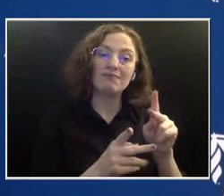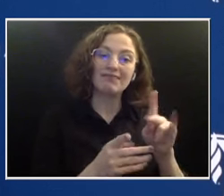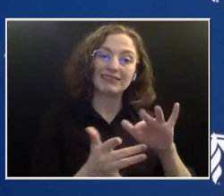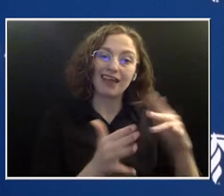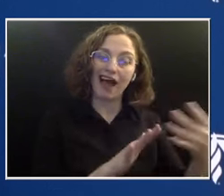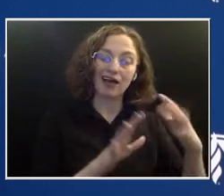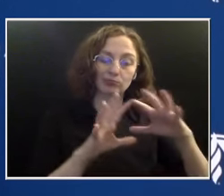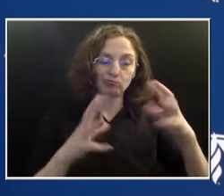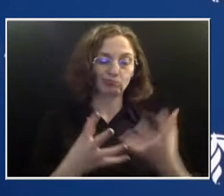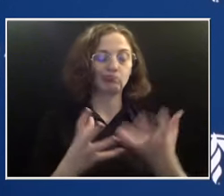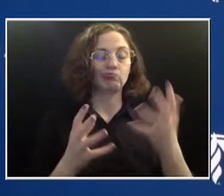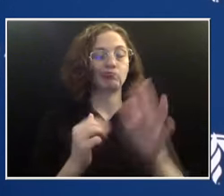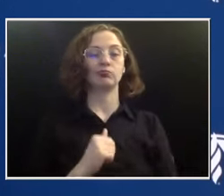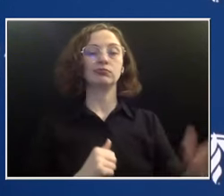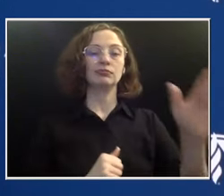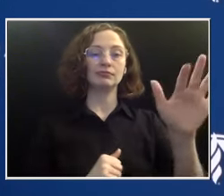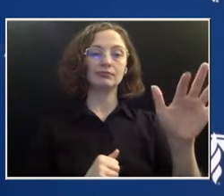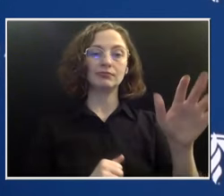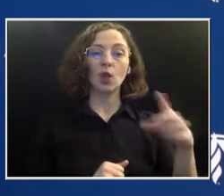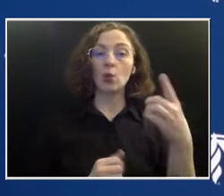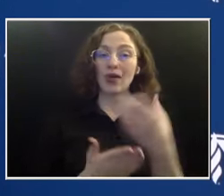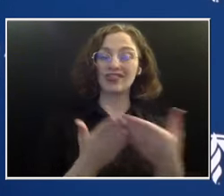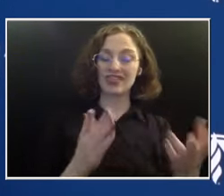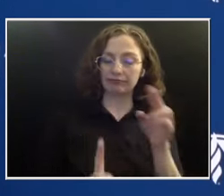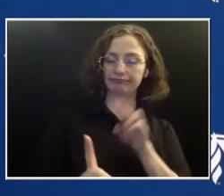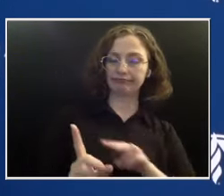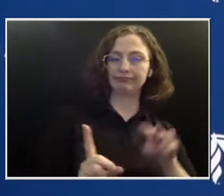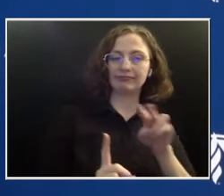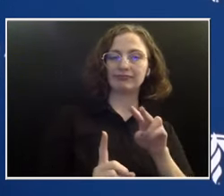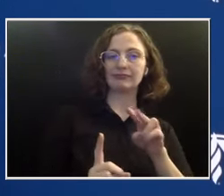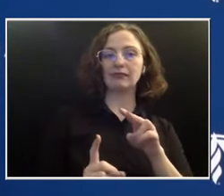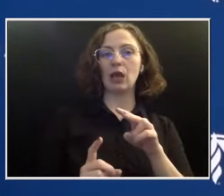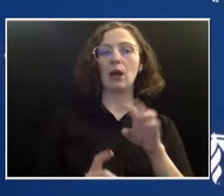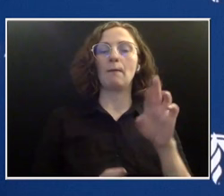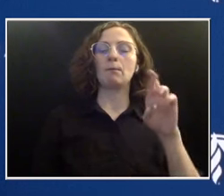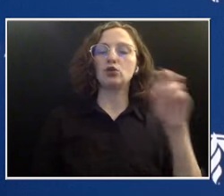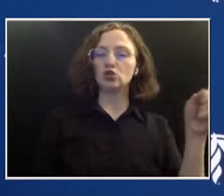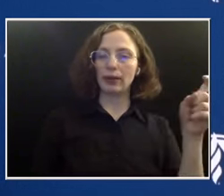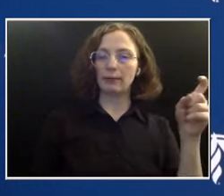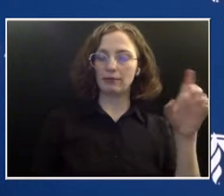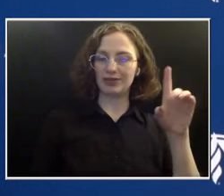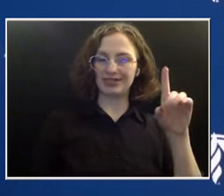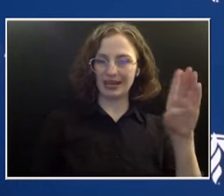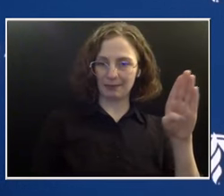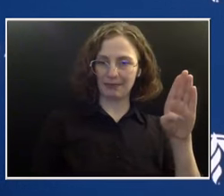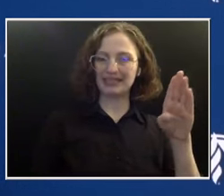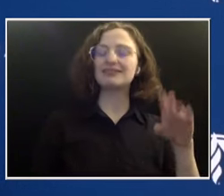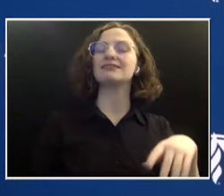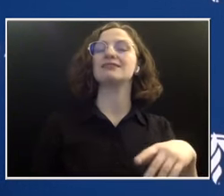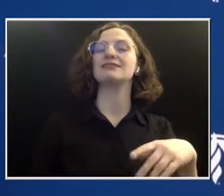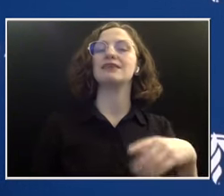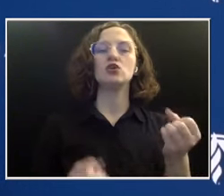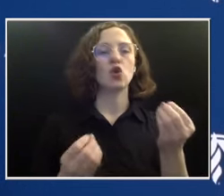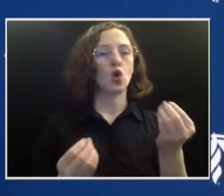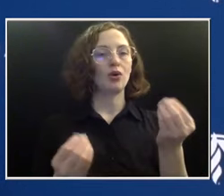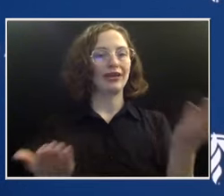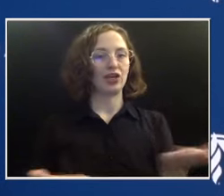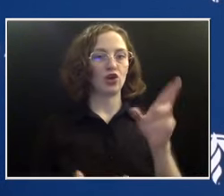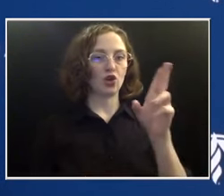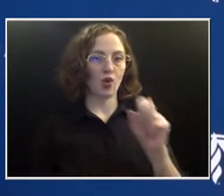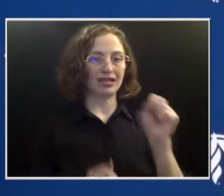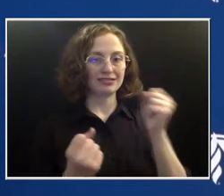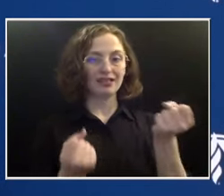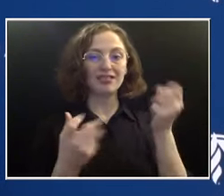one of the things that they were looking at was prescription databases. So we know that especially a lot of people in United States were maybe getting it from veterinary sources